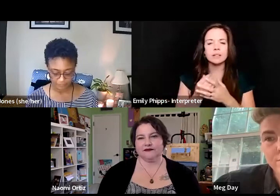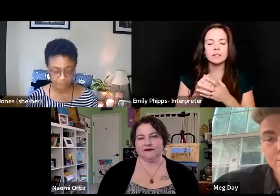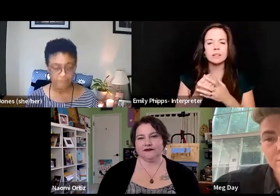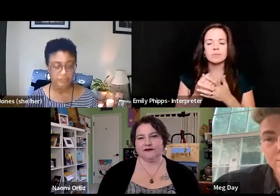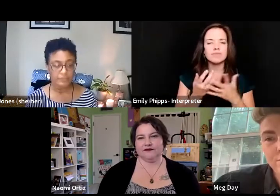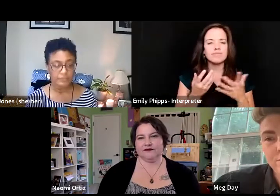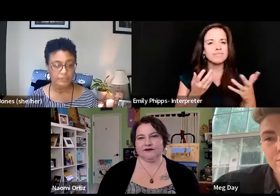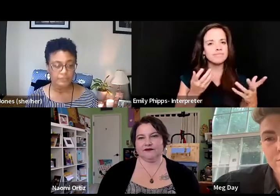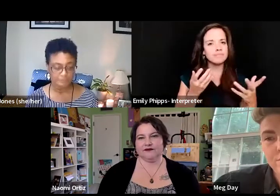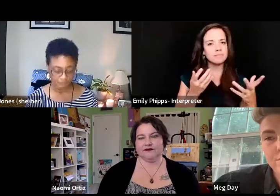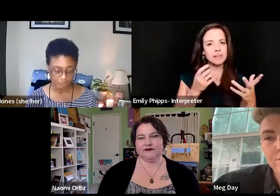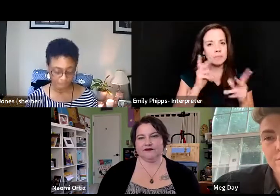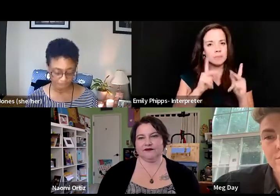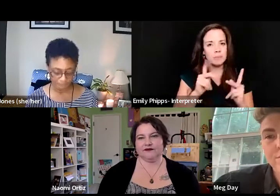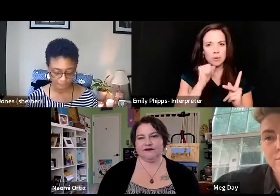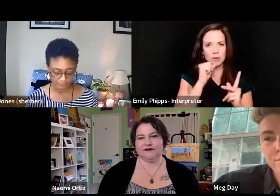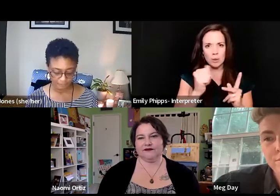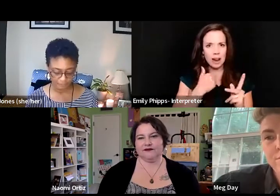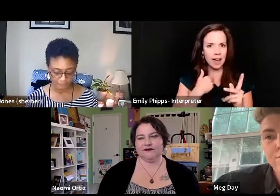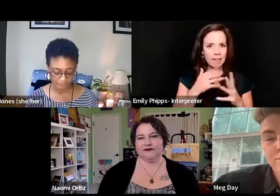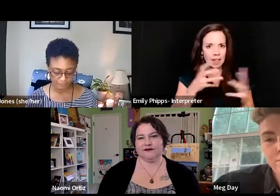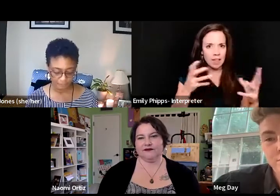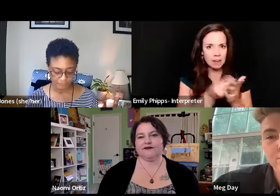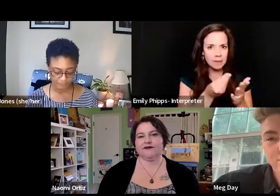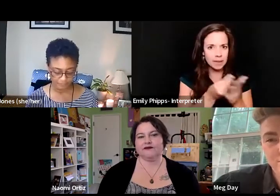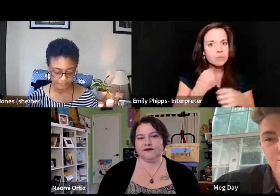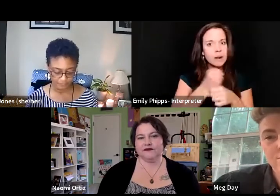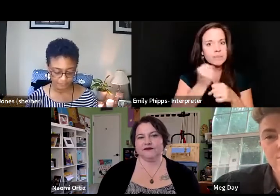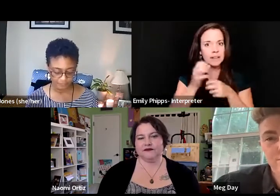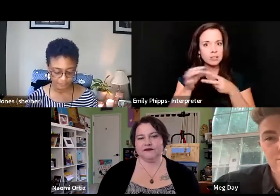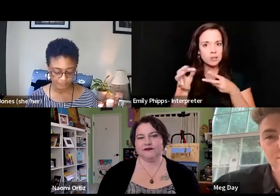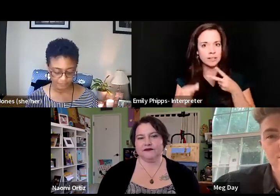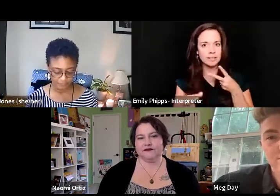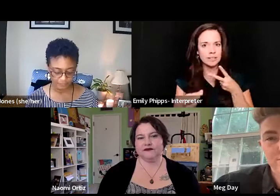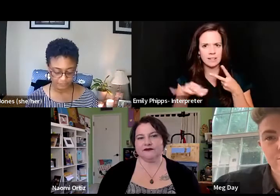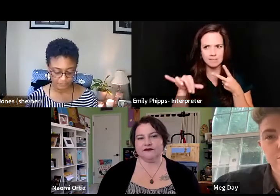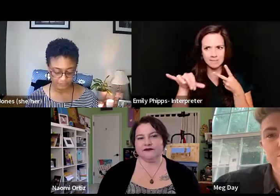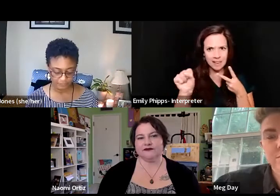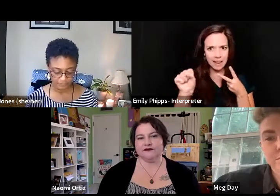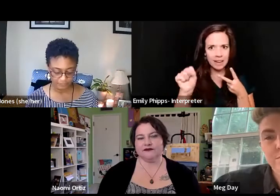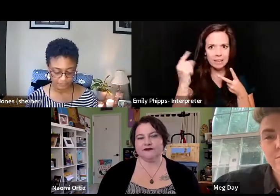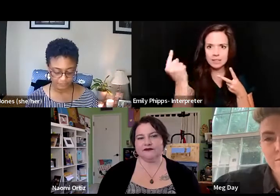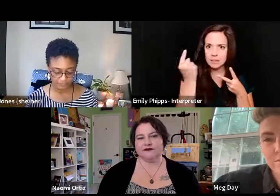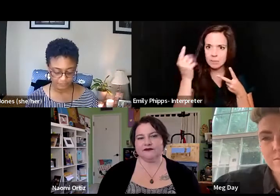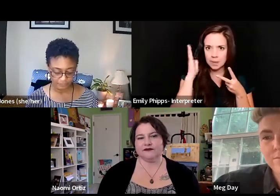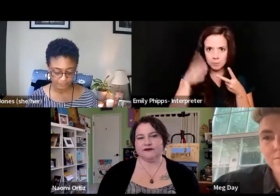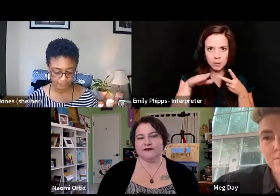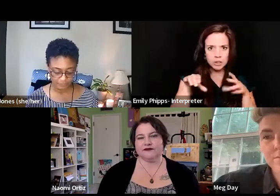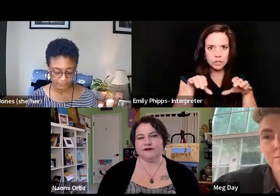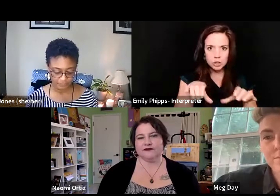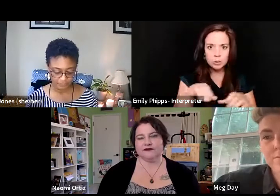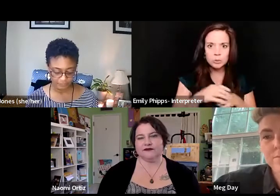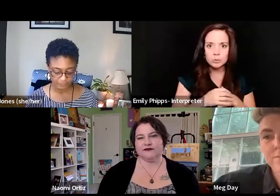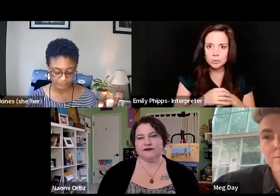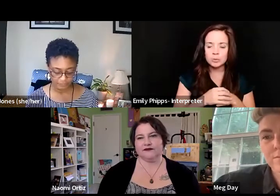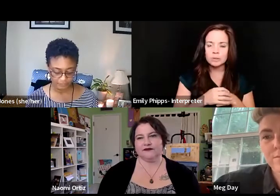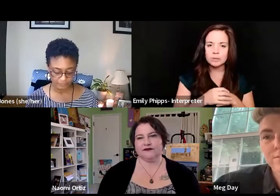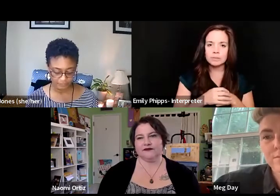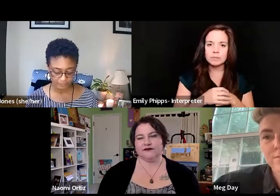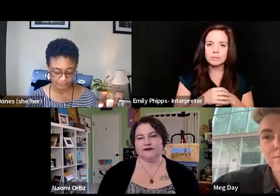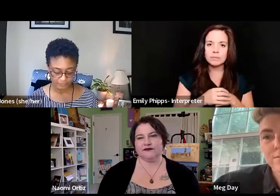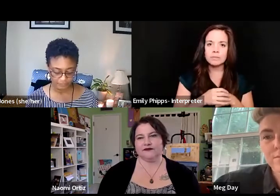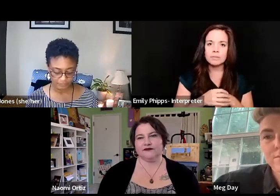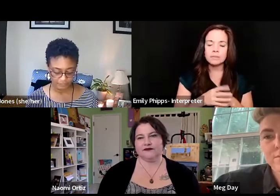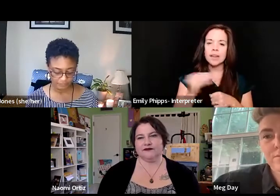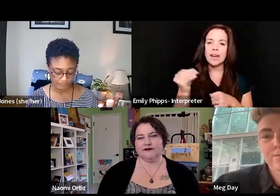have all the money in the world, but who are making choices about, yeah, like this is just something we're going to do. And then, and I